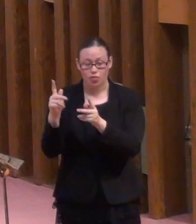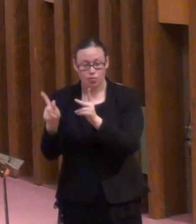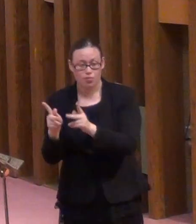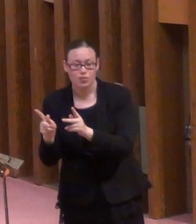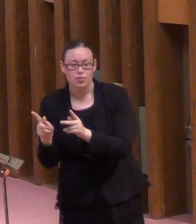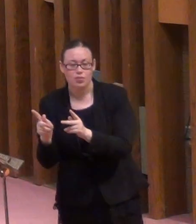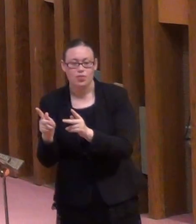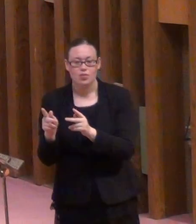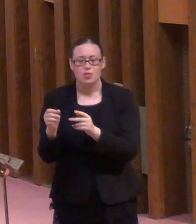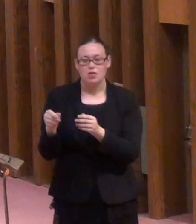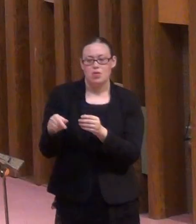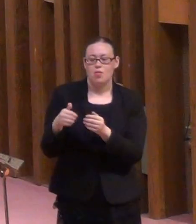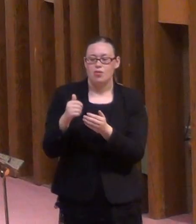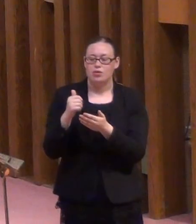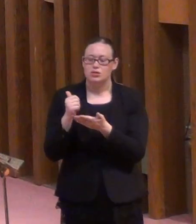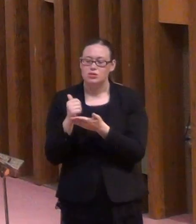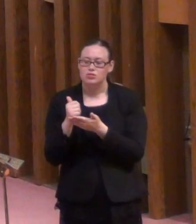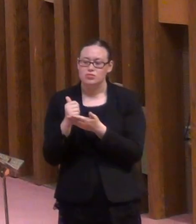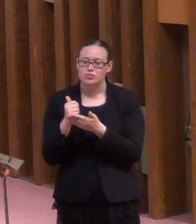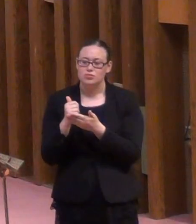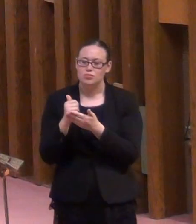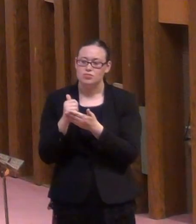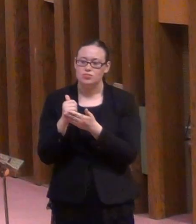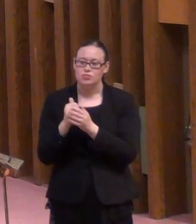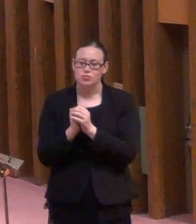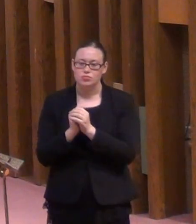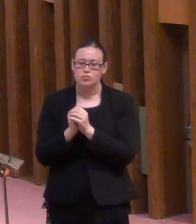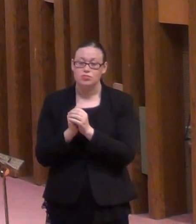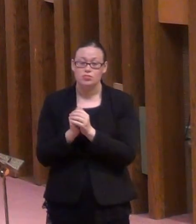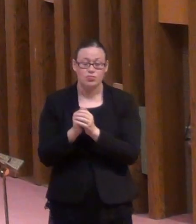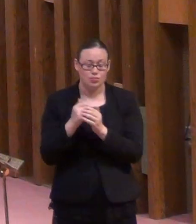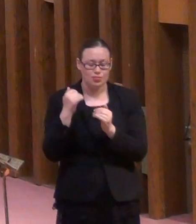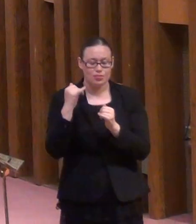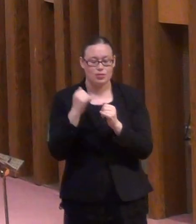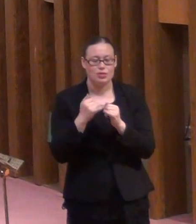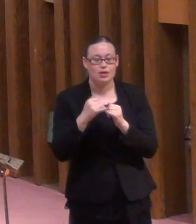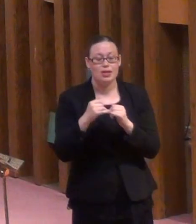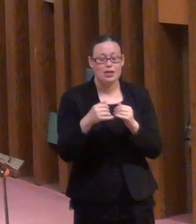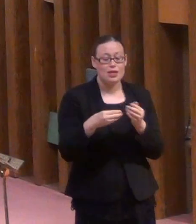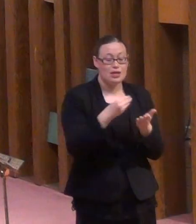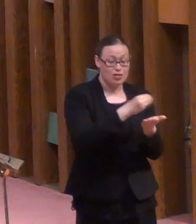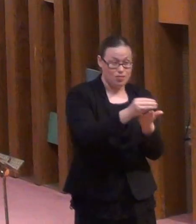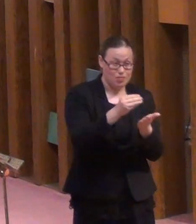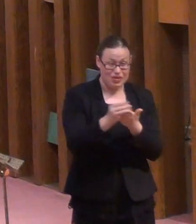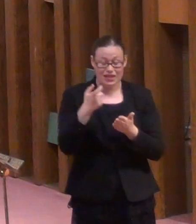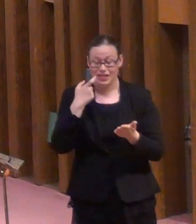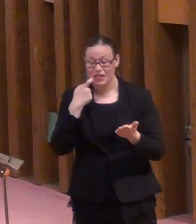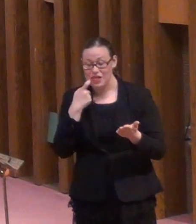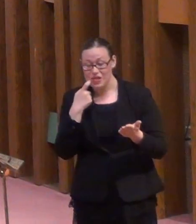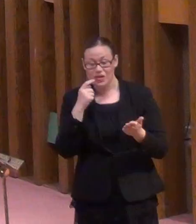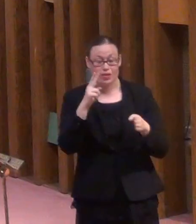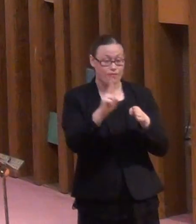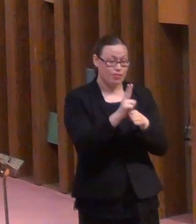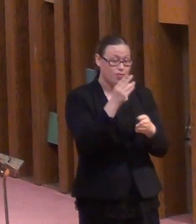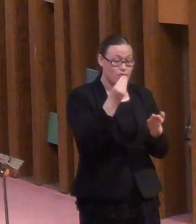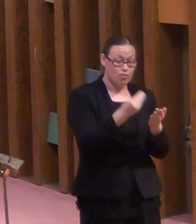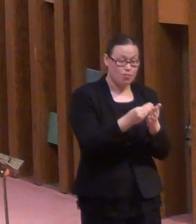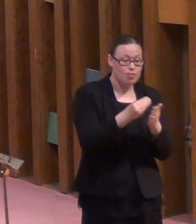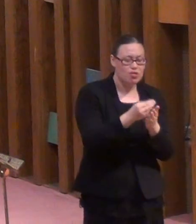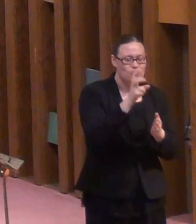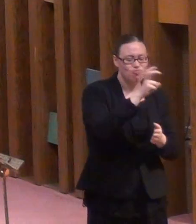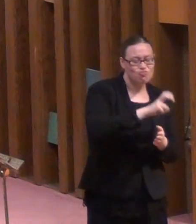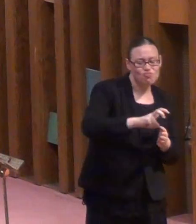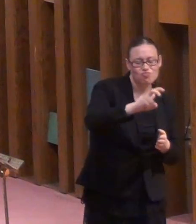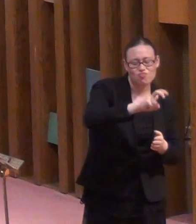posterity will think of them. And spending addicts, and use it to use travel,